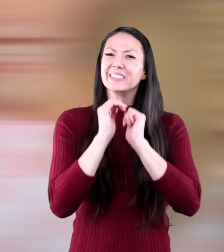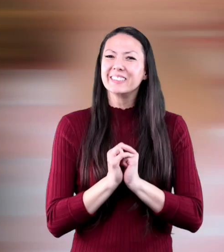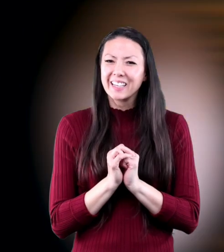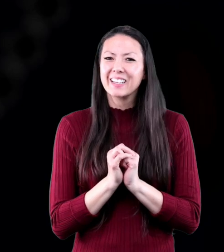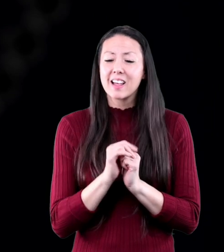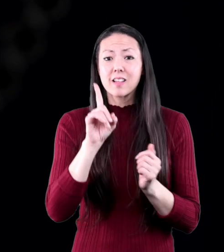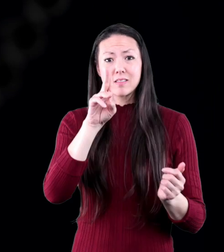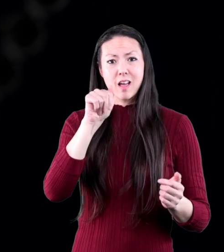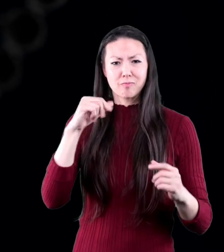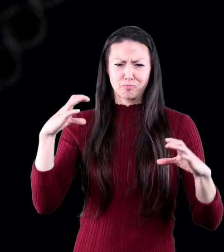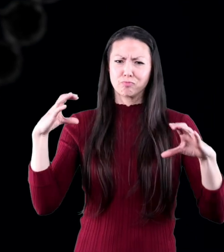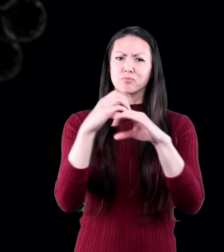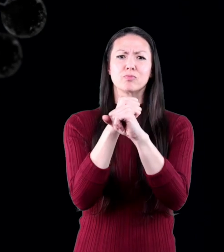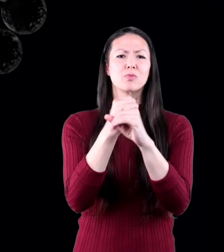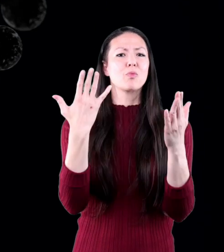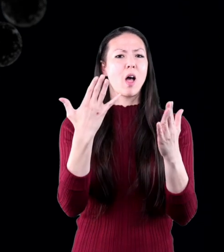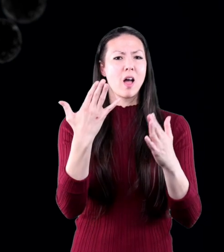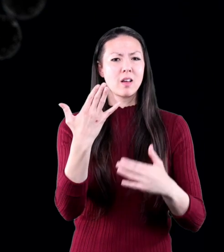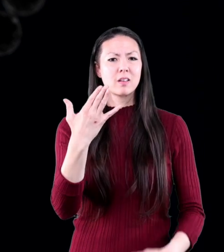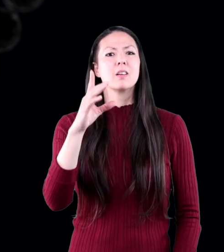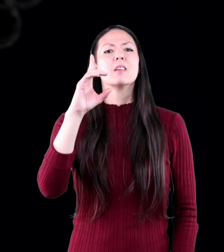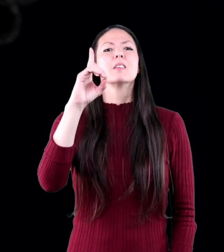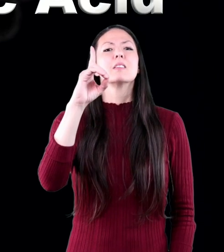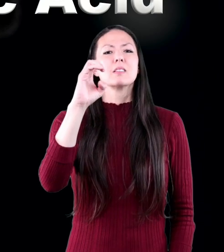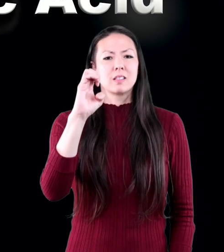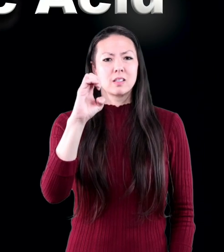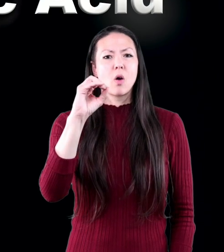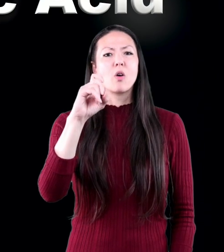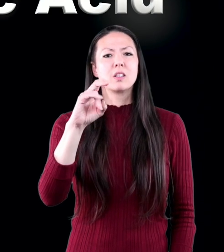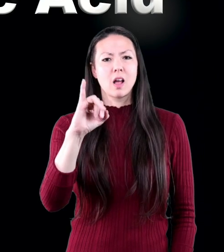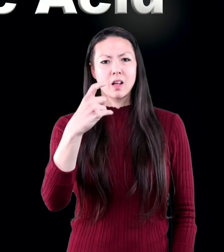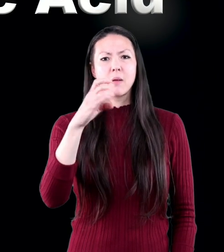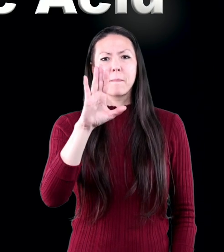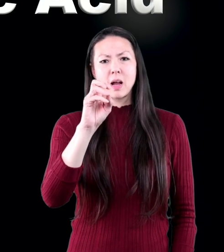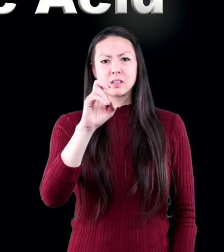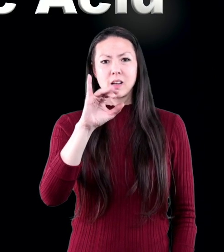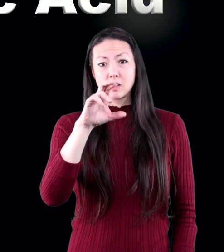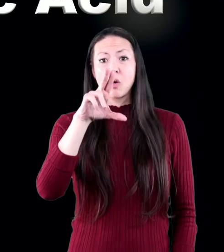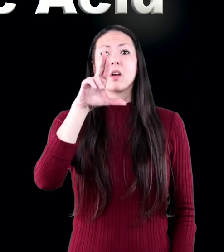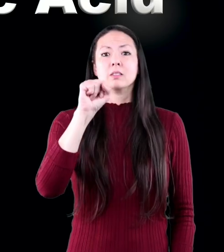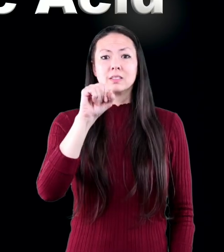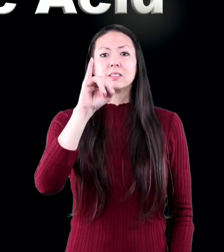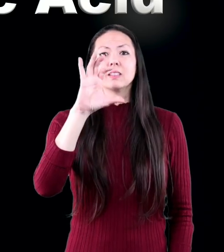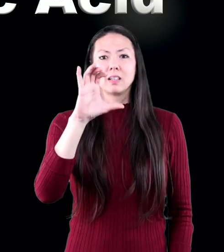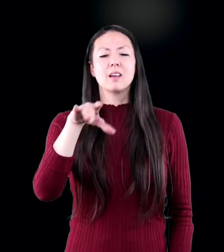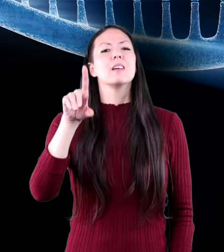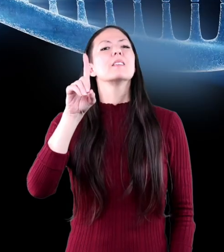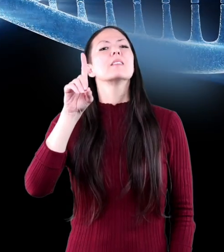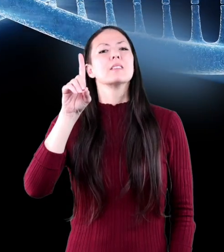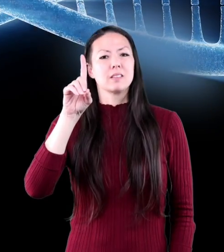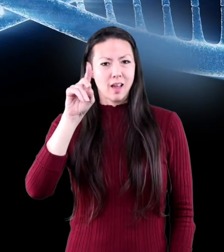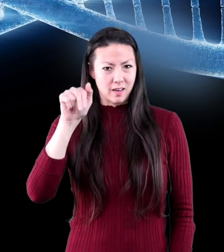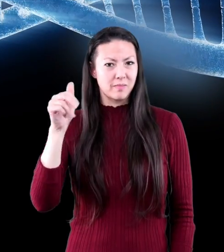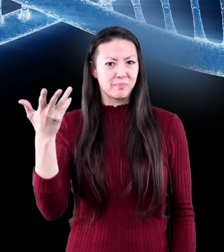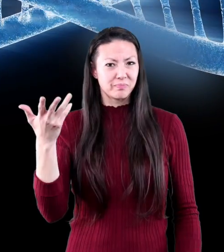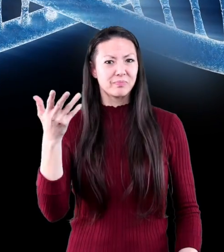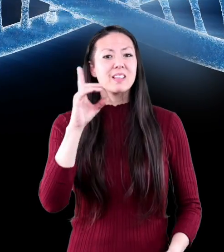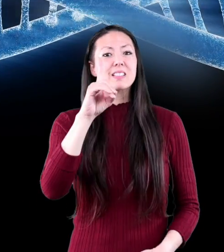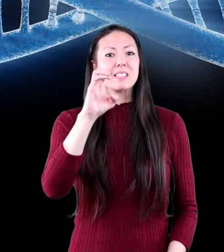special. DNA is short for de-oxyribonucleic acid. De